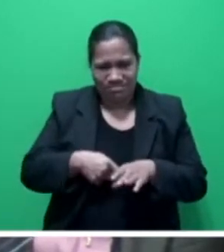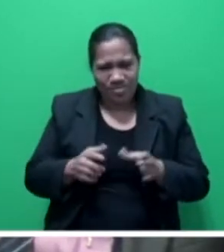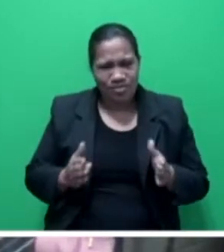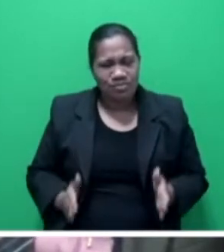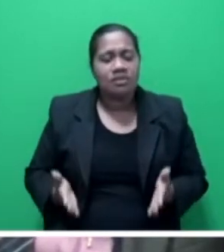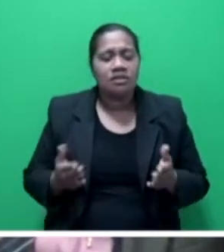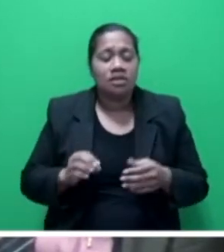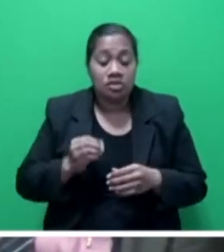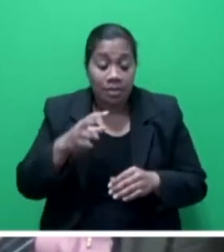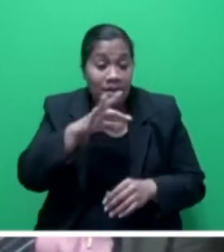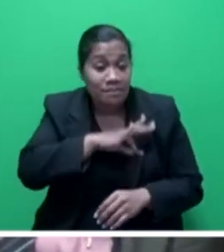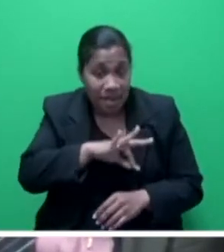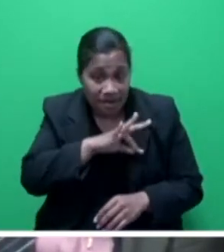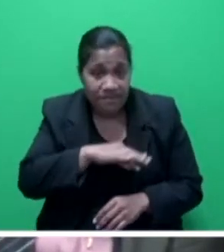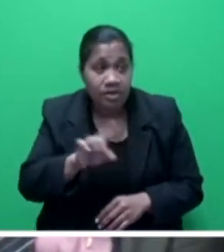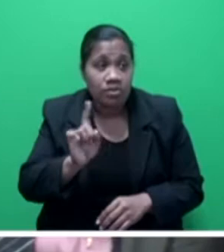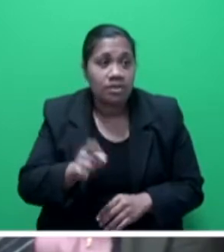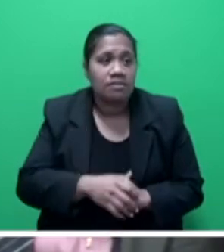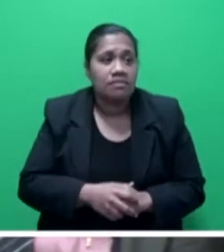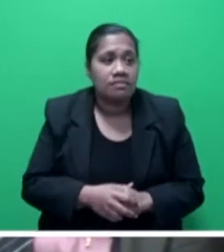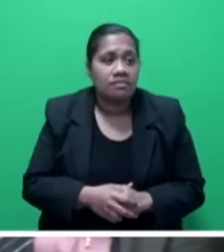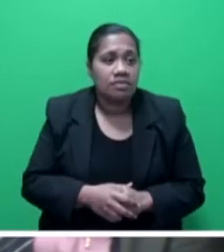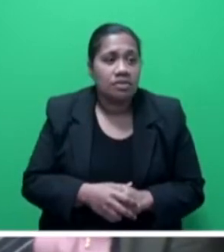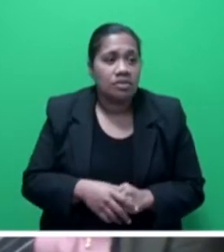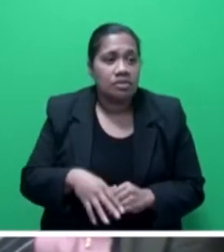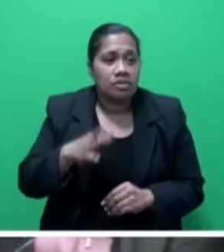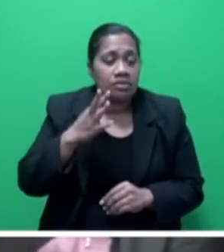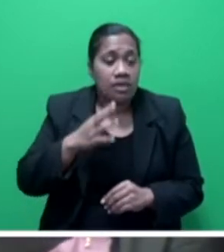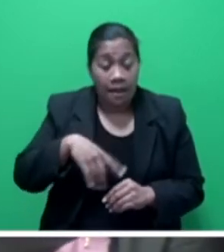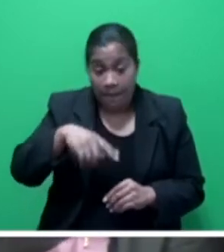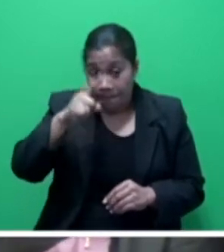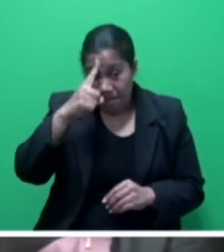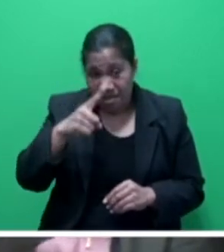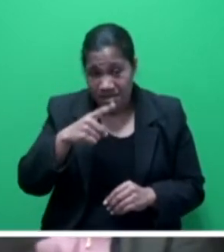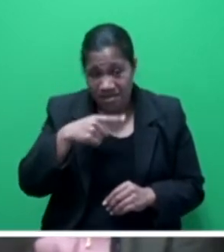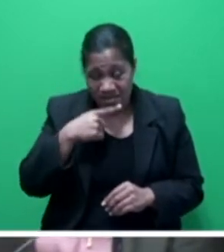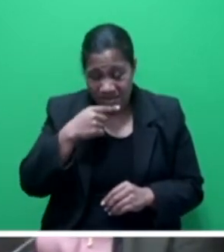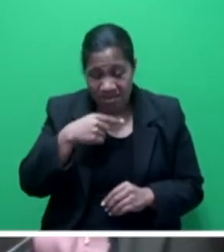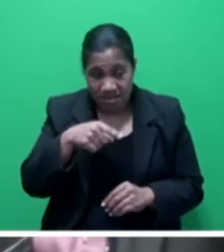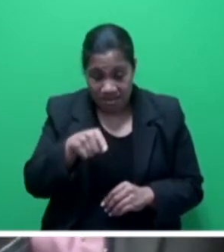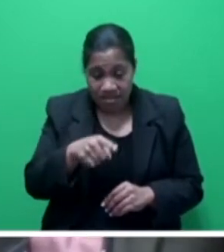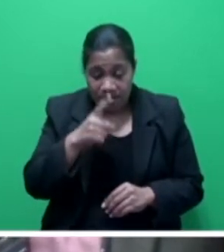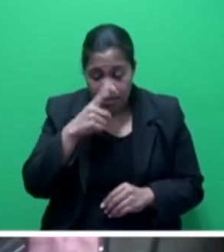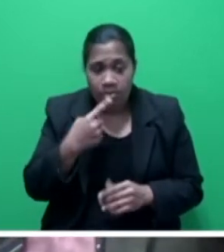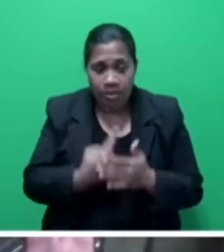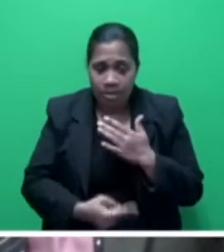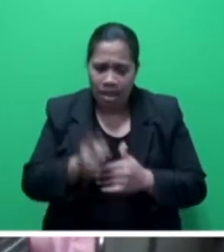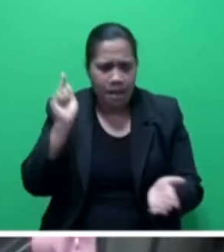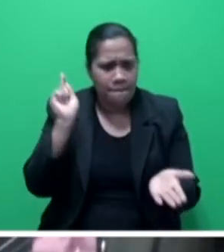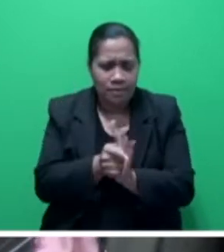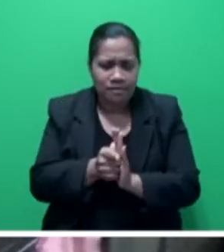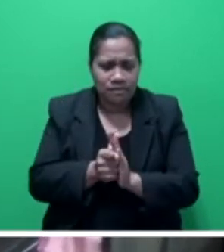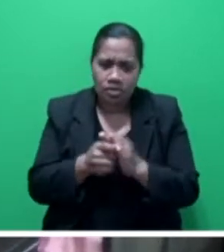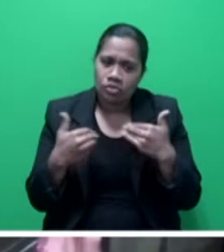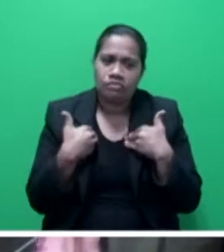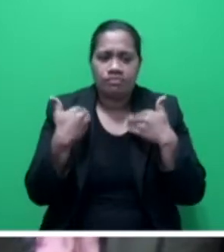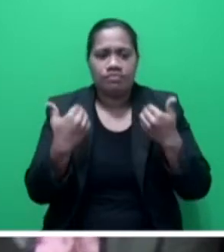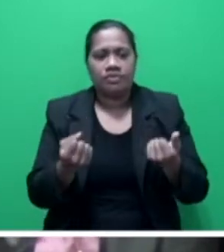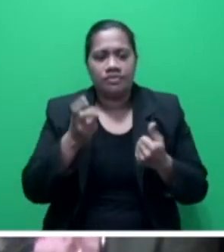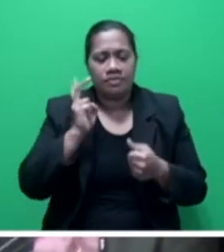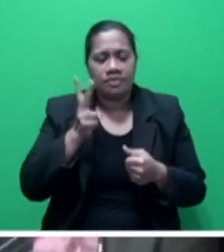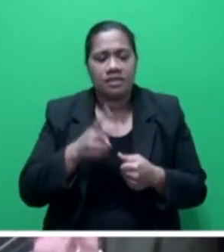The benefit, though, is the turnaround time for patients is very fast. So patients are able to actually have an operation, so they have a laparoscopic